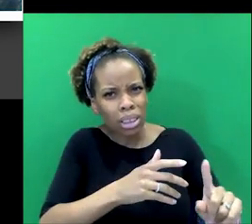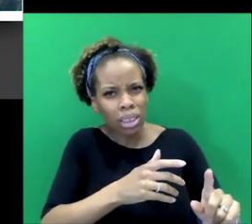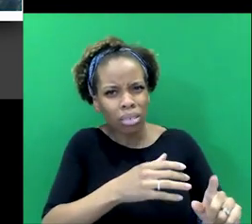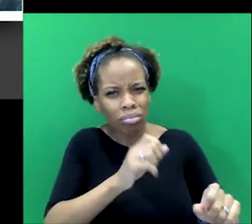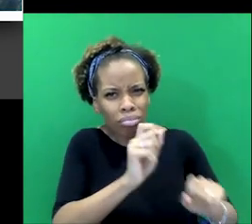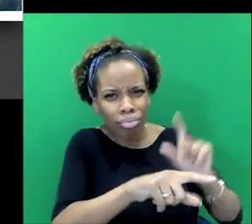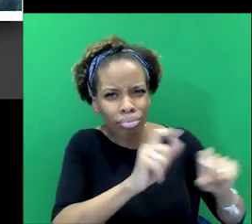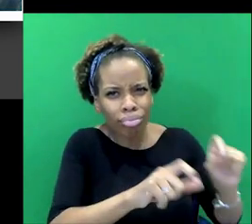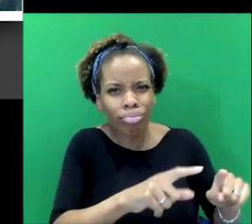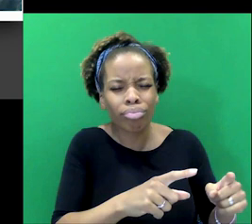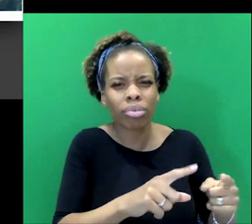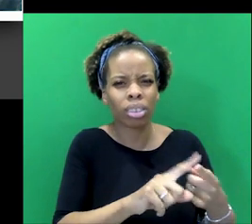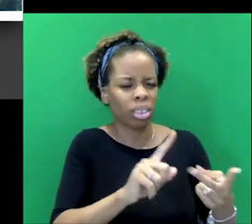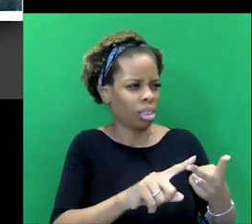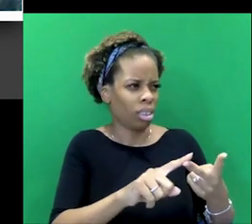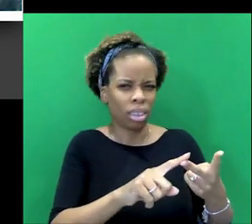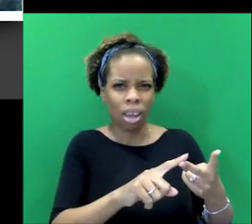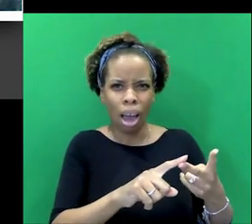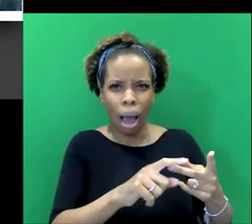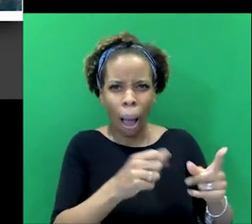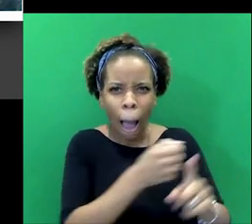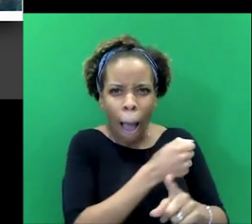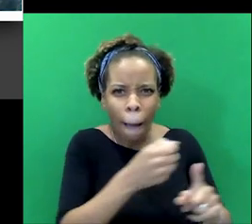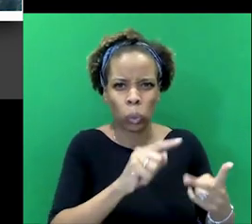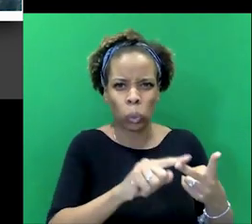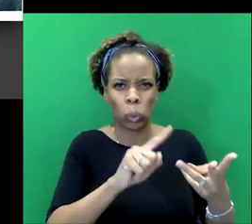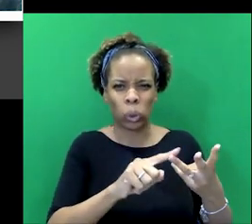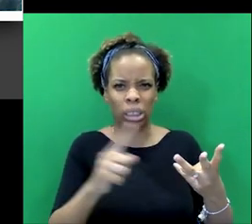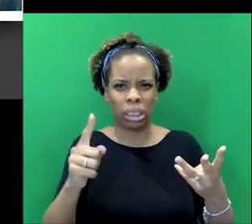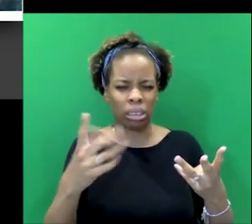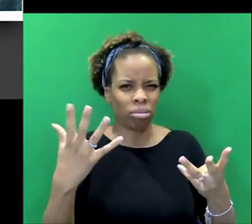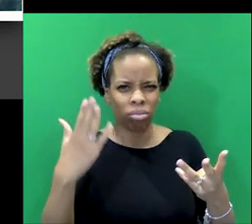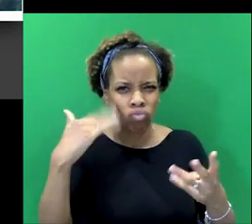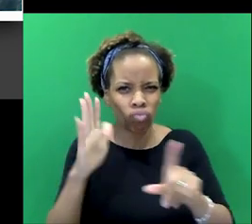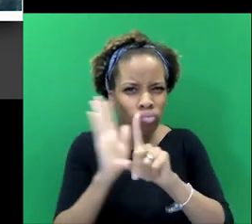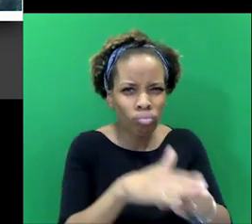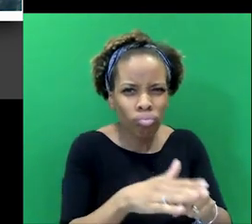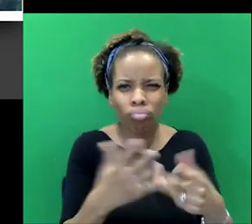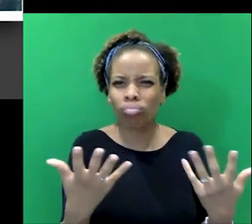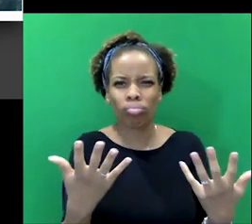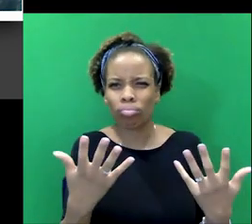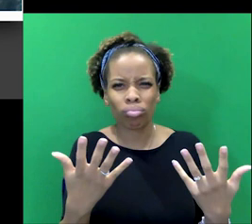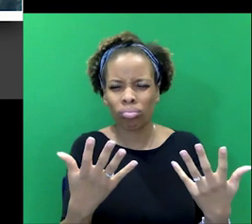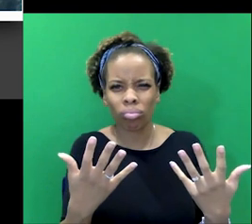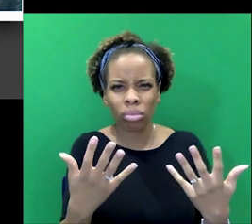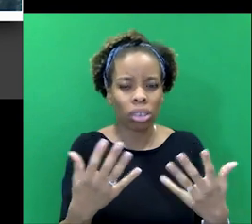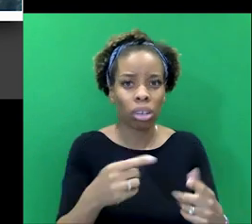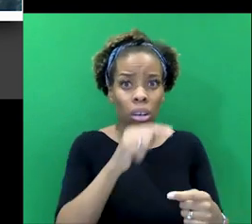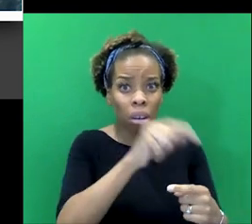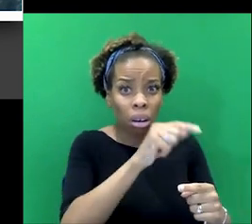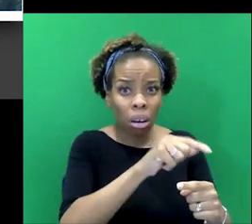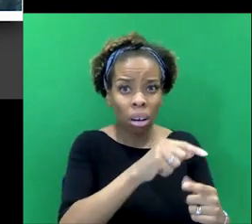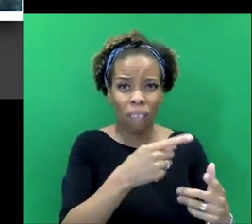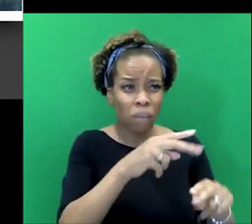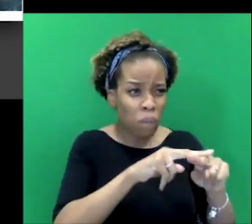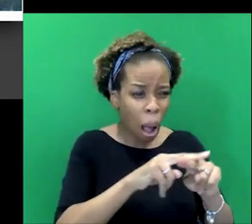he says that this is, this was racial prejudice. This is, this is what happened. This is what happened to the family, even